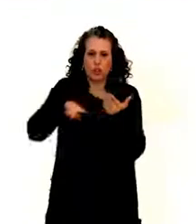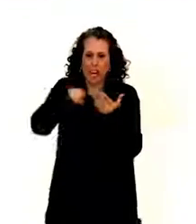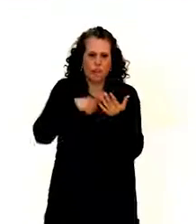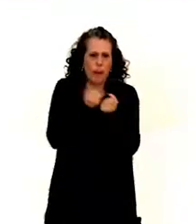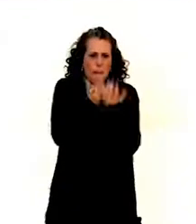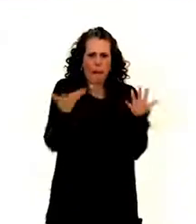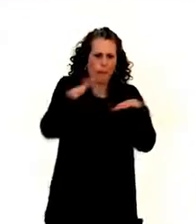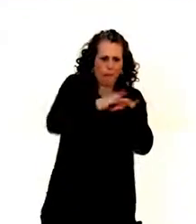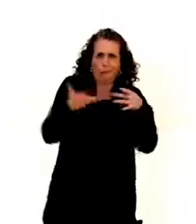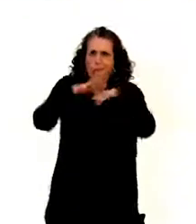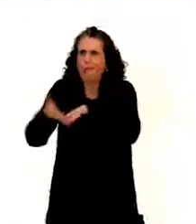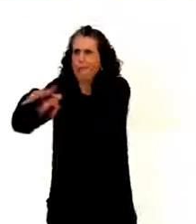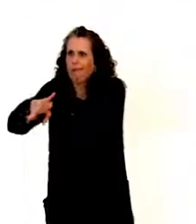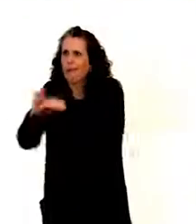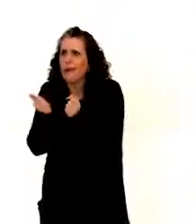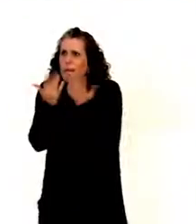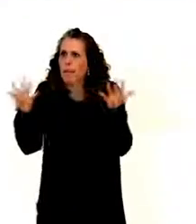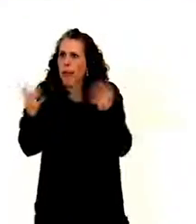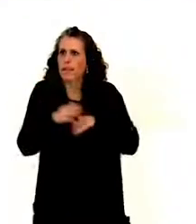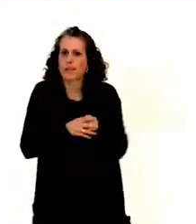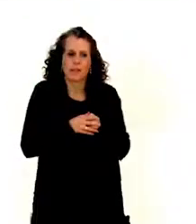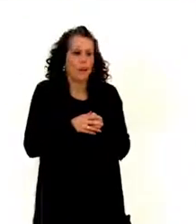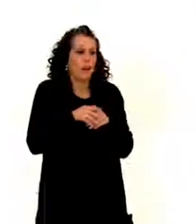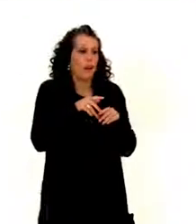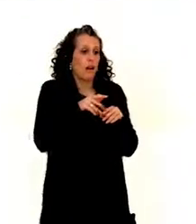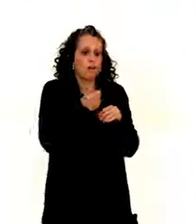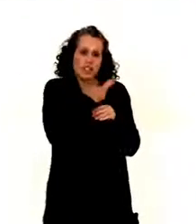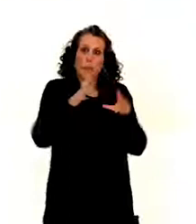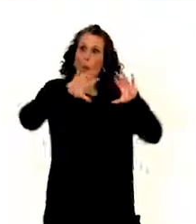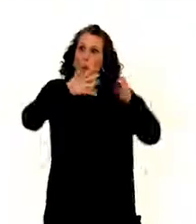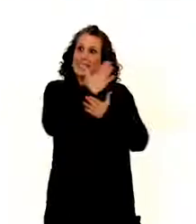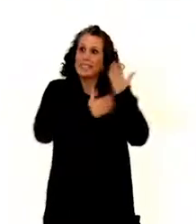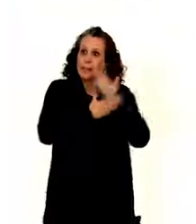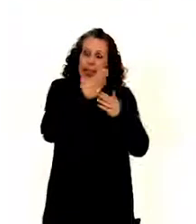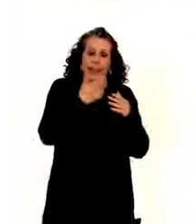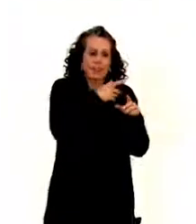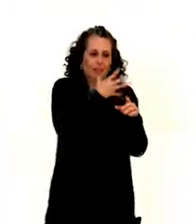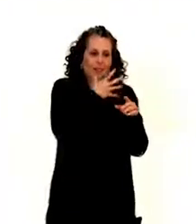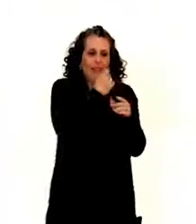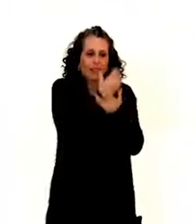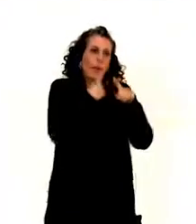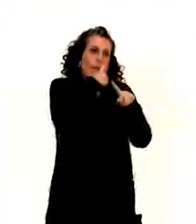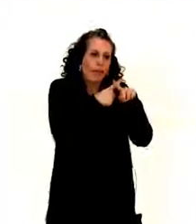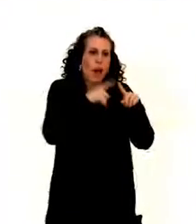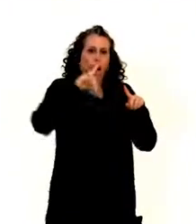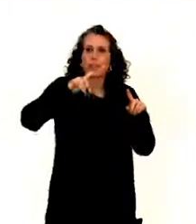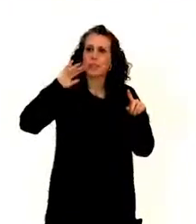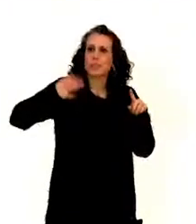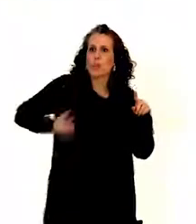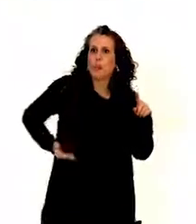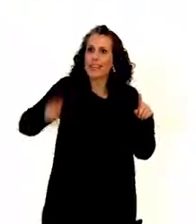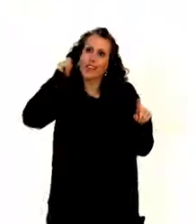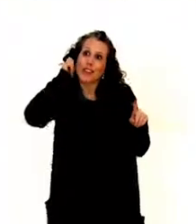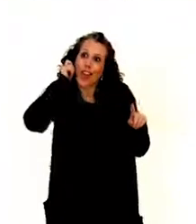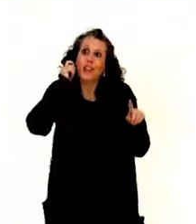which some groups of persons with disabilities face, especially committed dealt with the issue of women and girls with